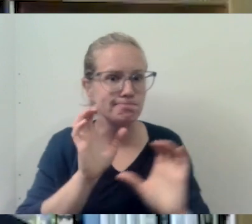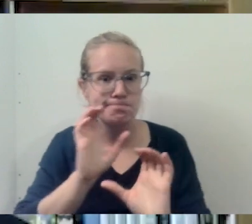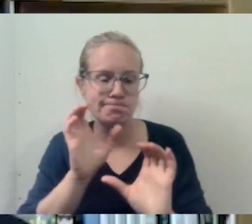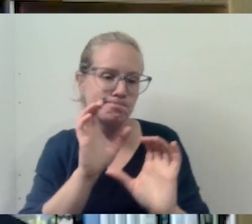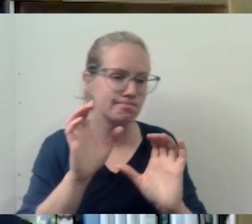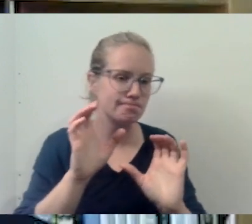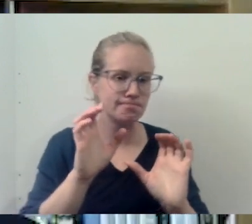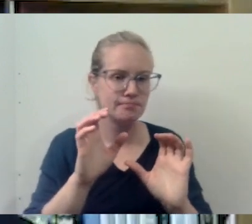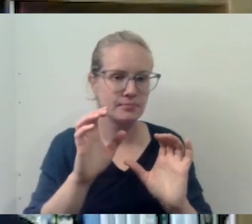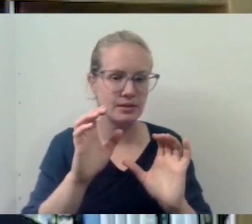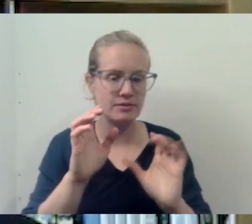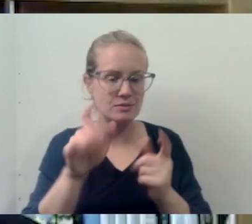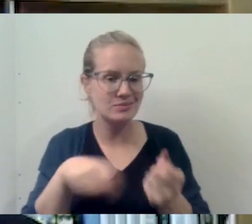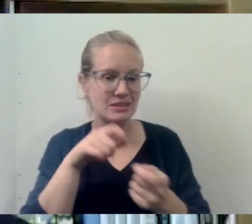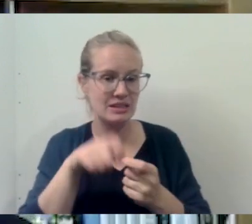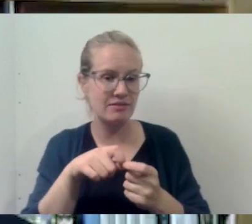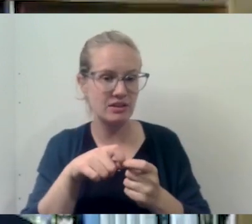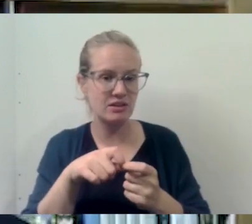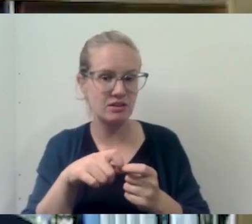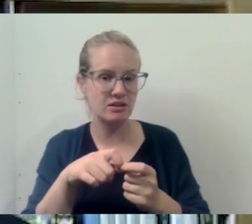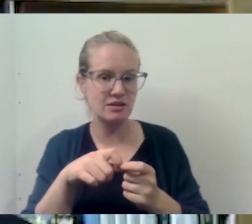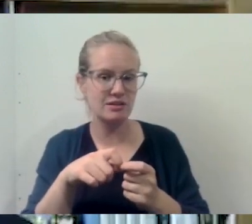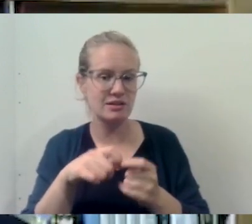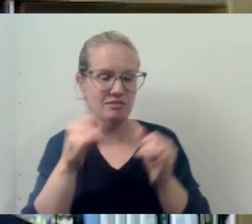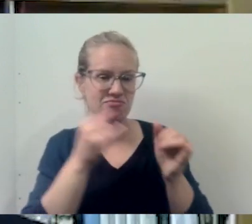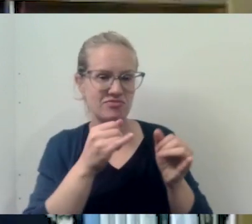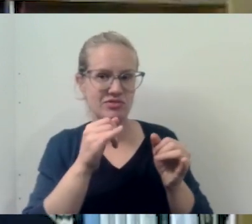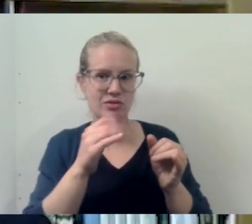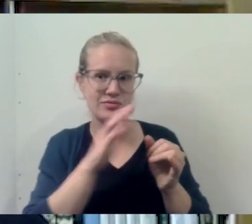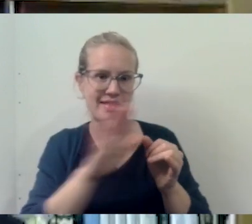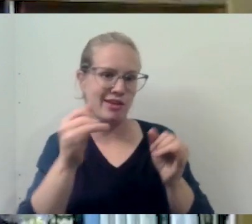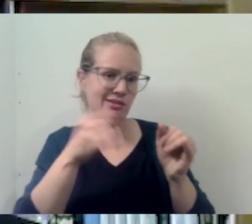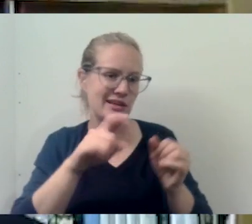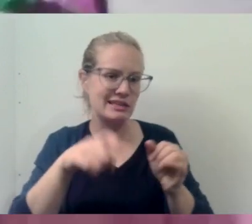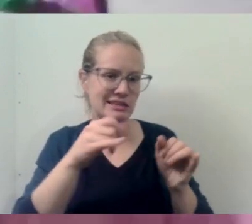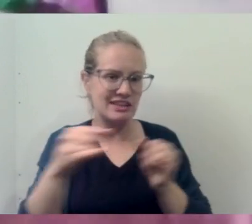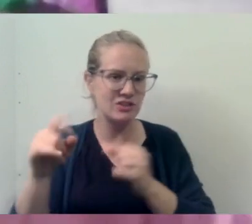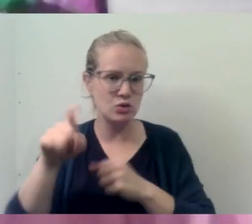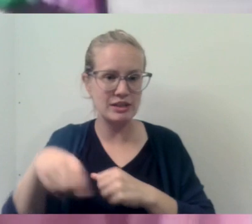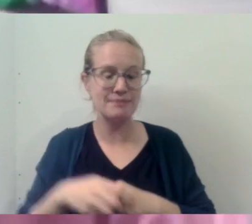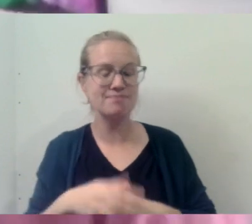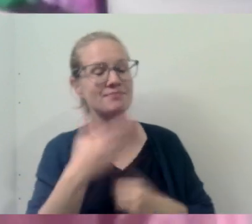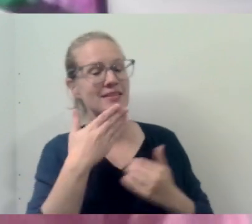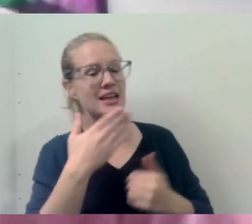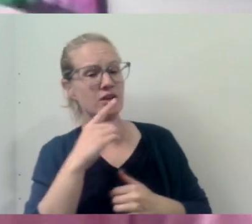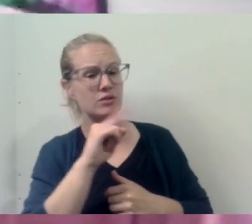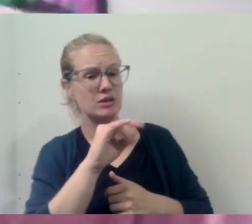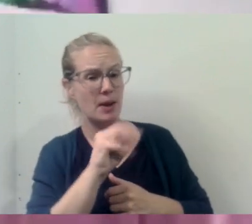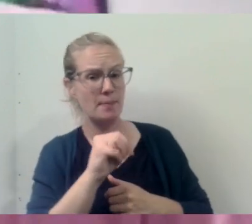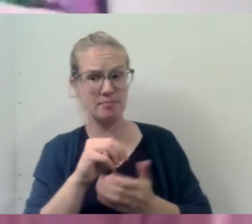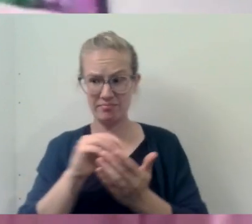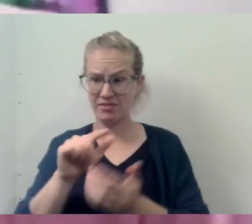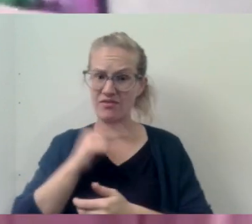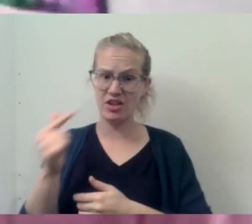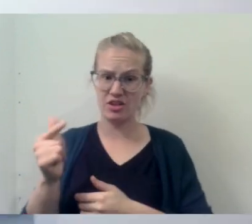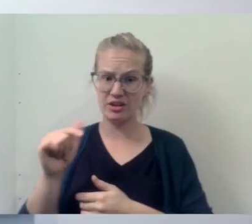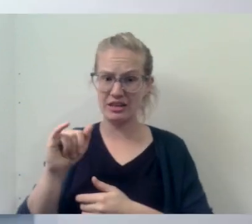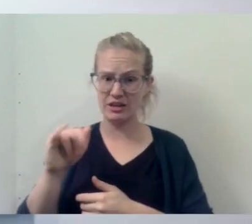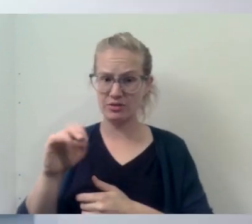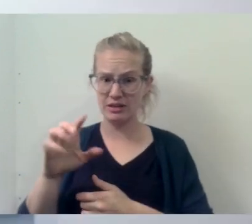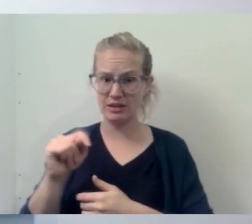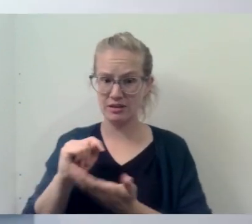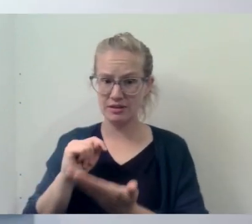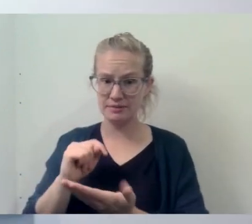pursue their interests specific to their, their individual needs. Great. Thank you, Tom. How about you, Father Innocent? Um,